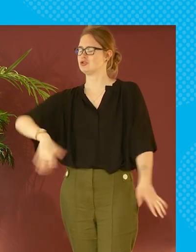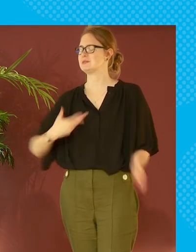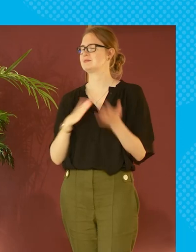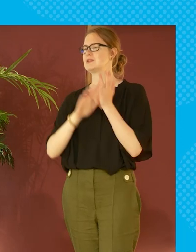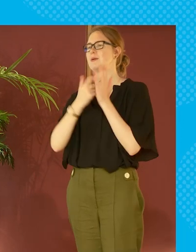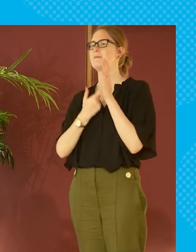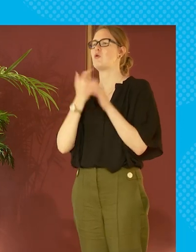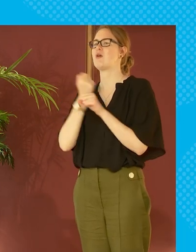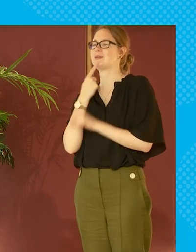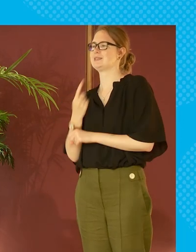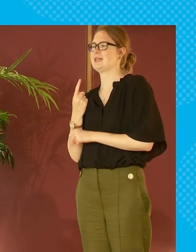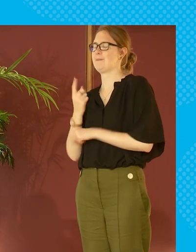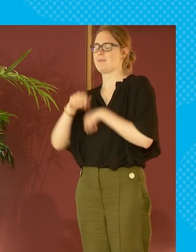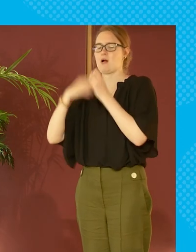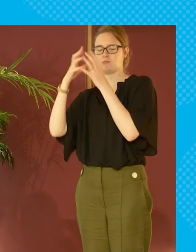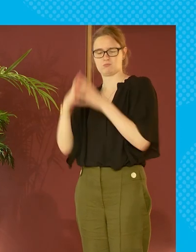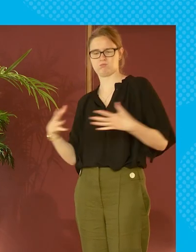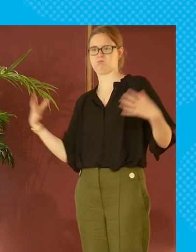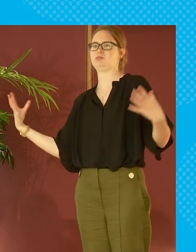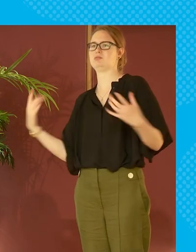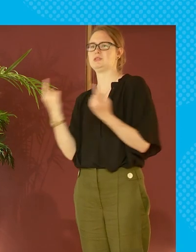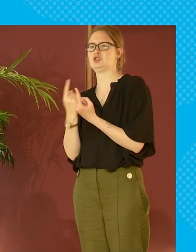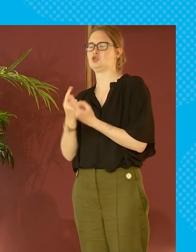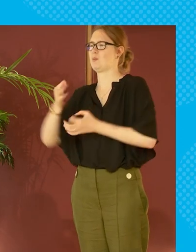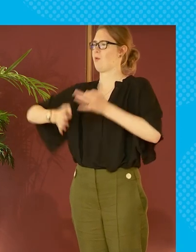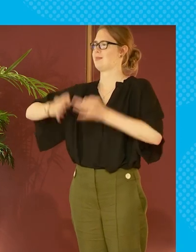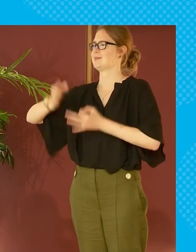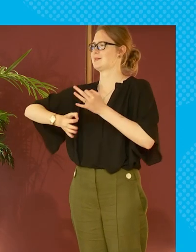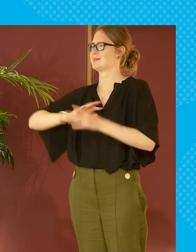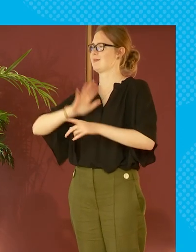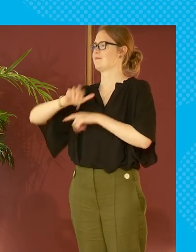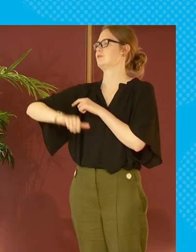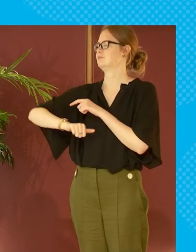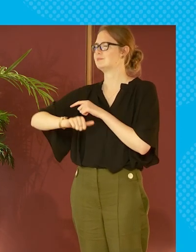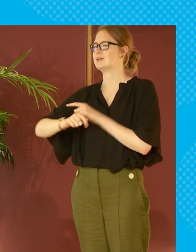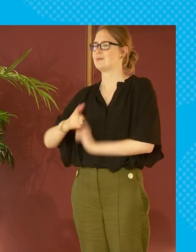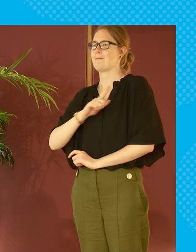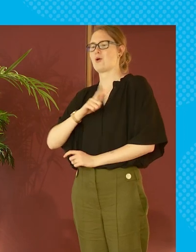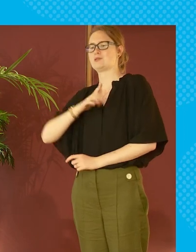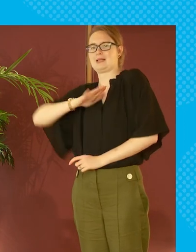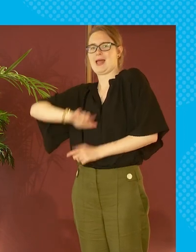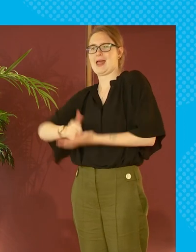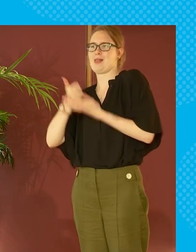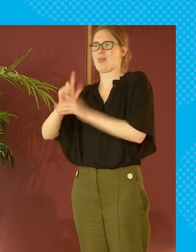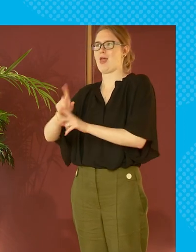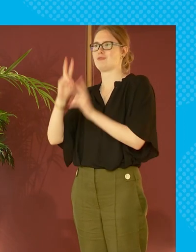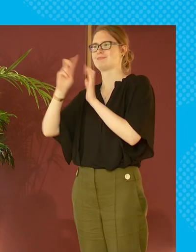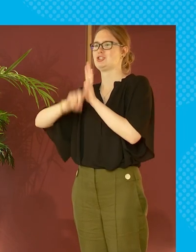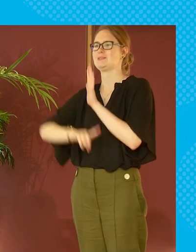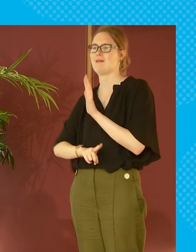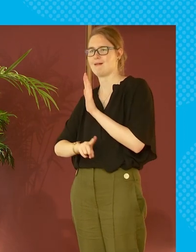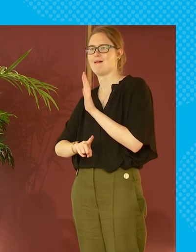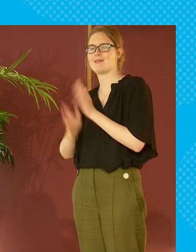children as morag says that then gets blown up by politicians intentionally so i think